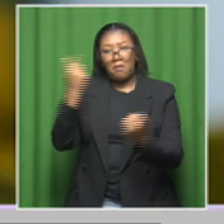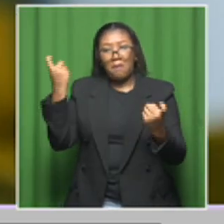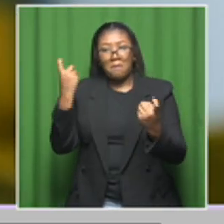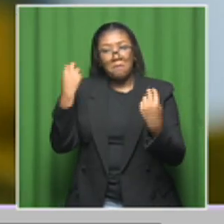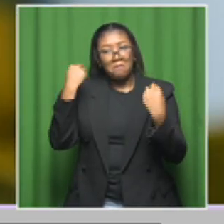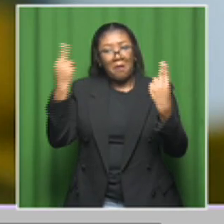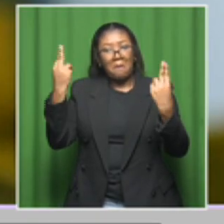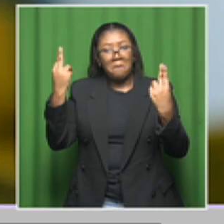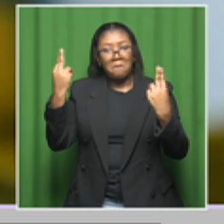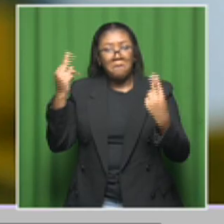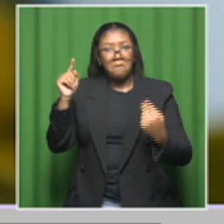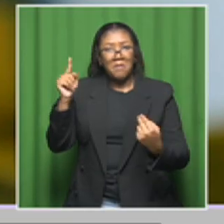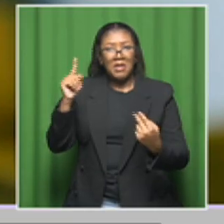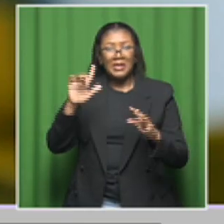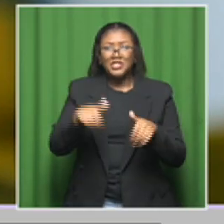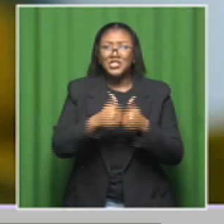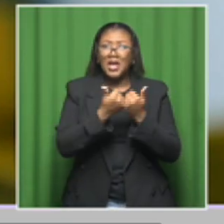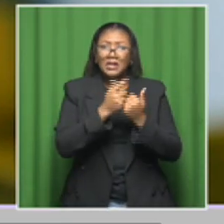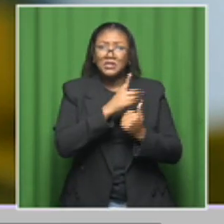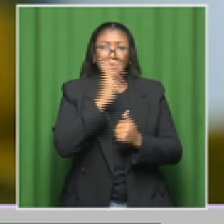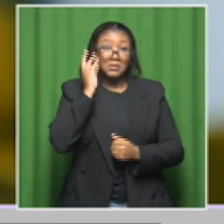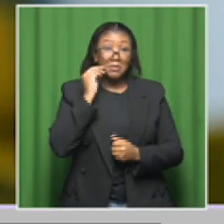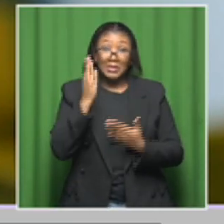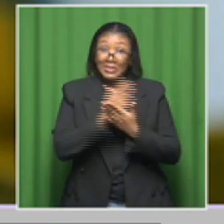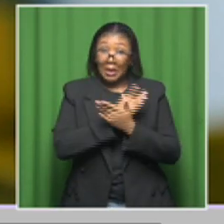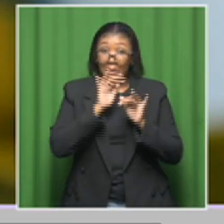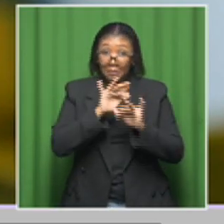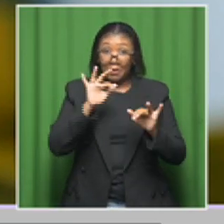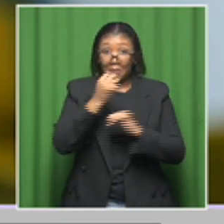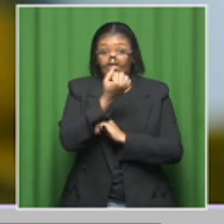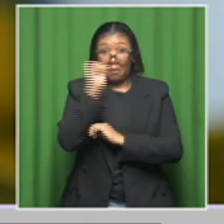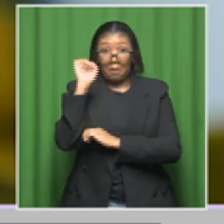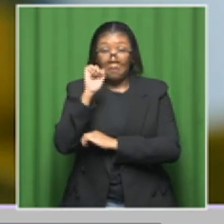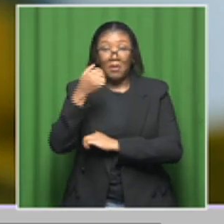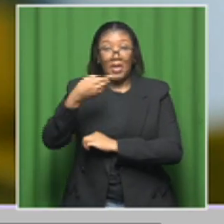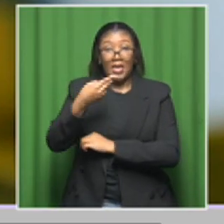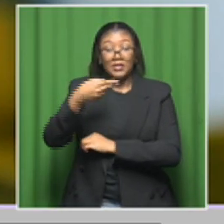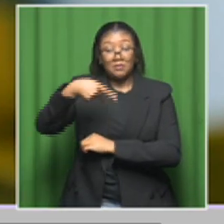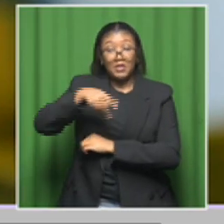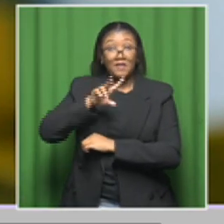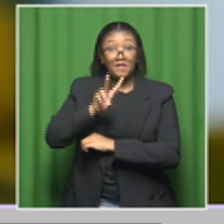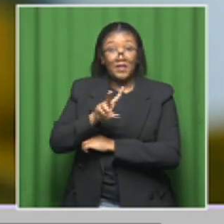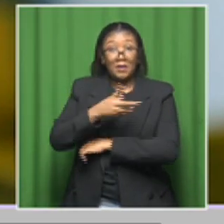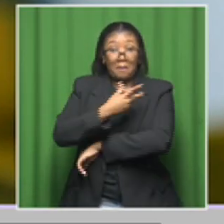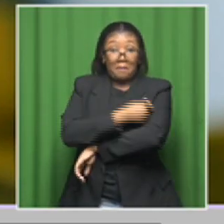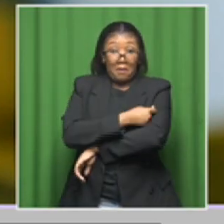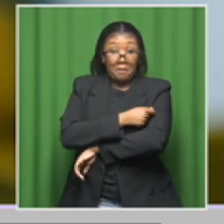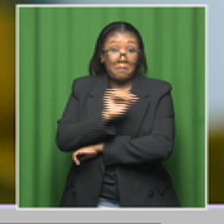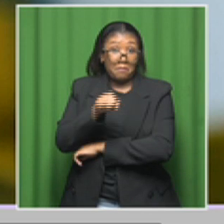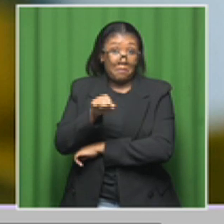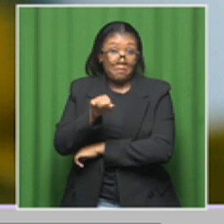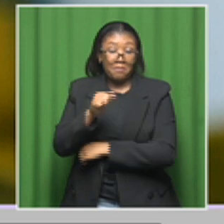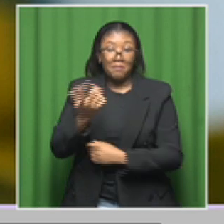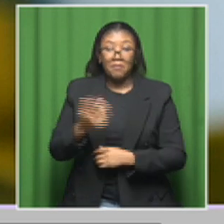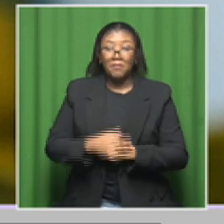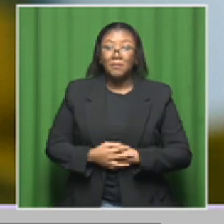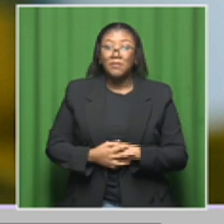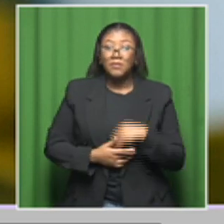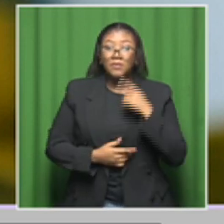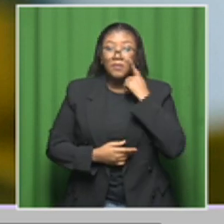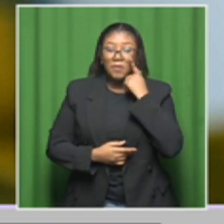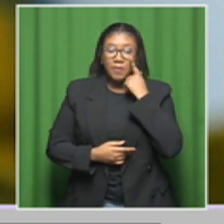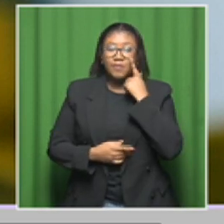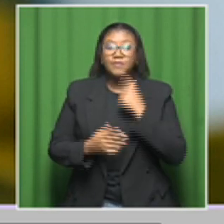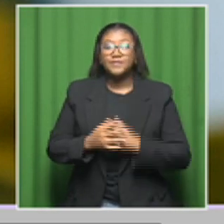So what are some of the challenges you face with this particular administration at school? Well, we are very